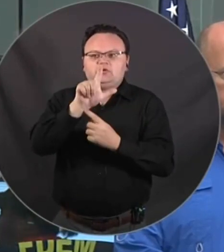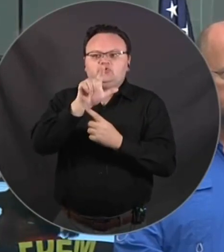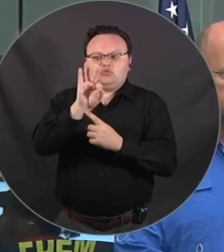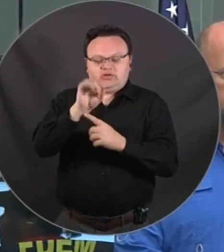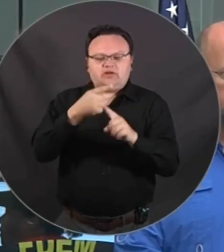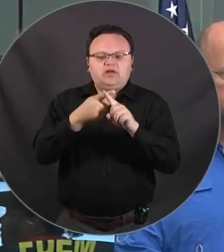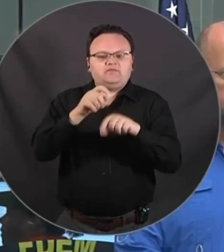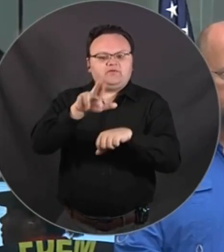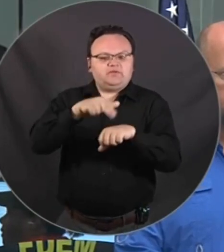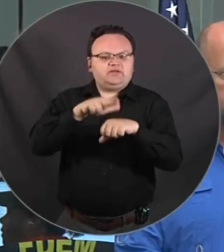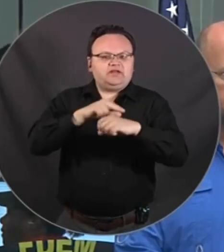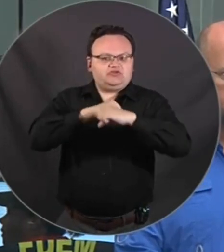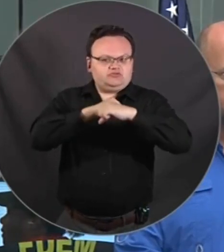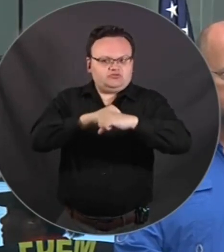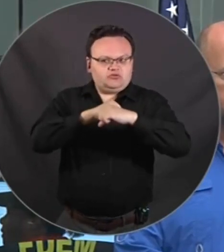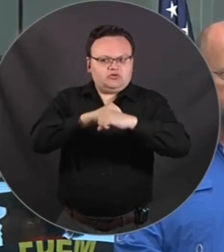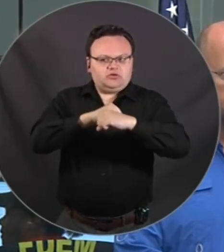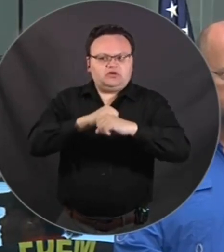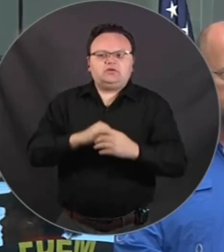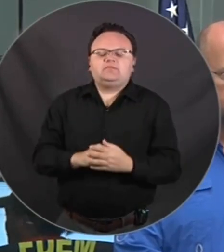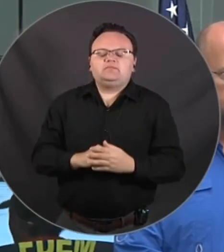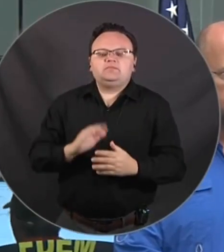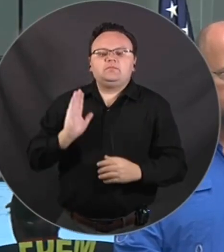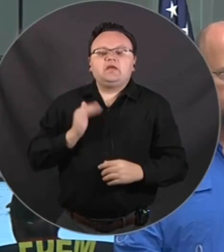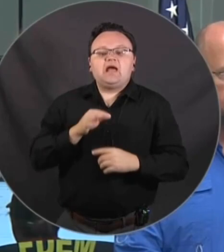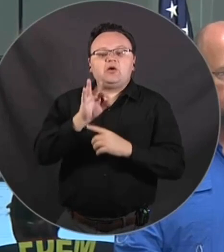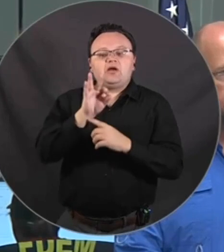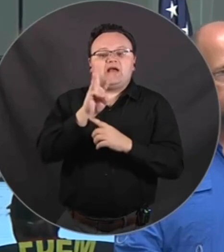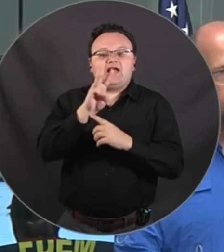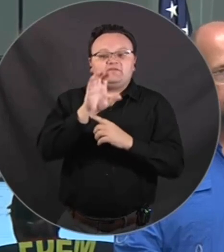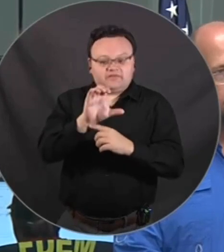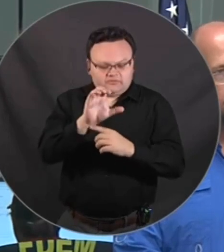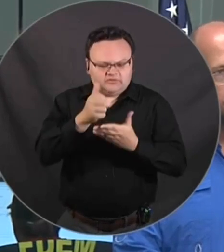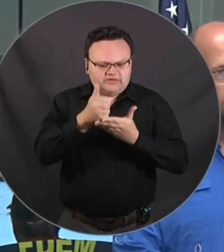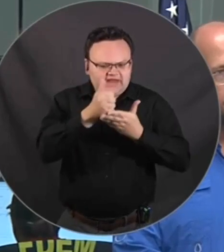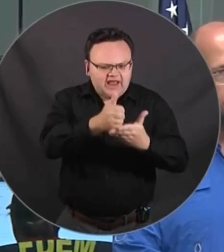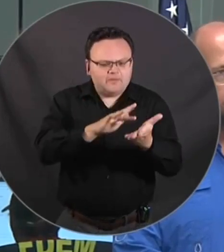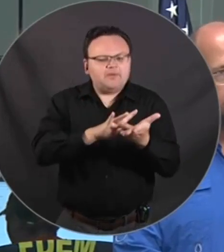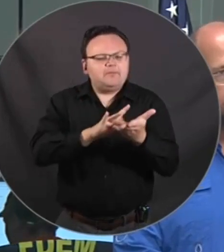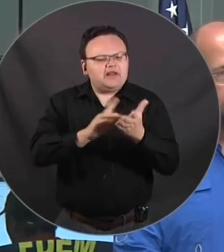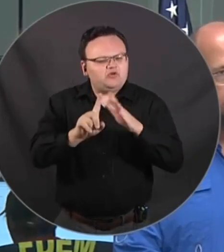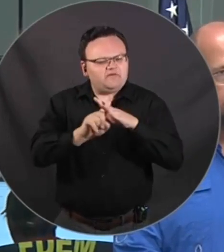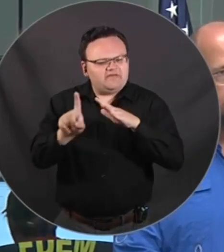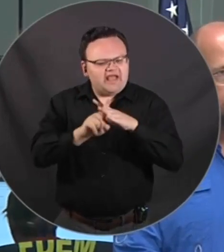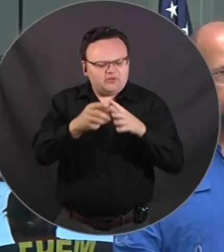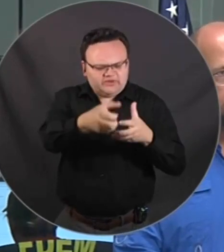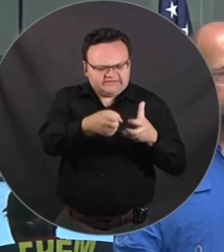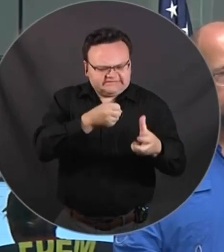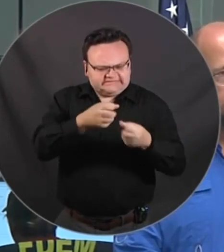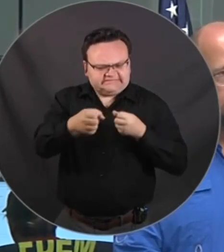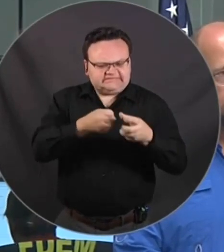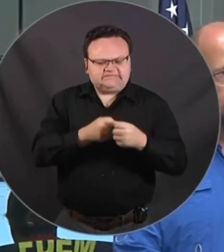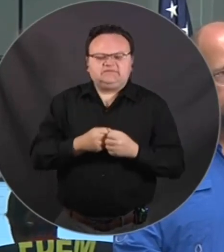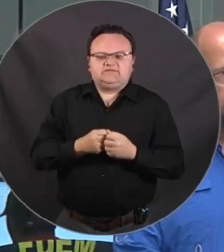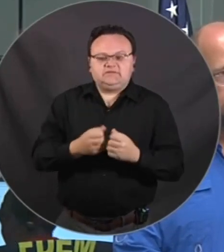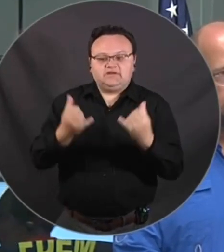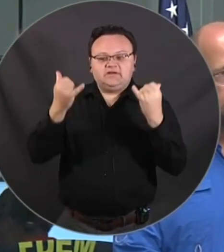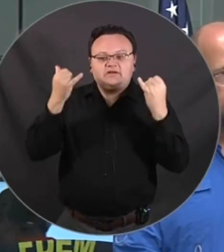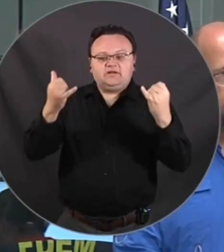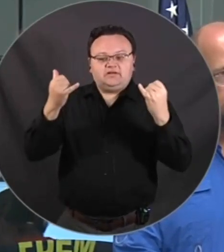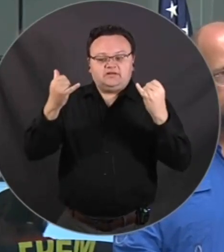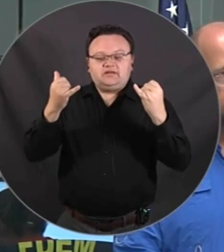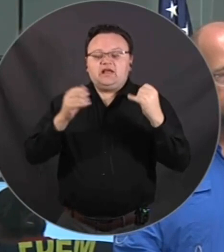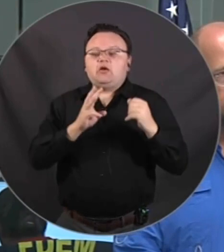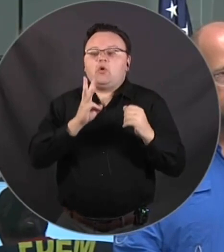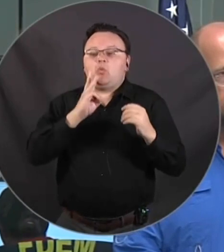National Guard. Our Fish and Wildlife officers assisted with the medical evacuation yesterday and they are conducting high water and